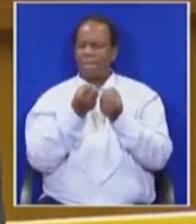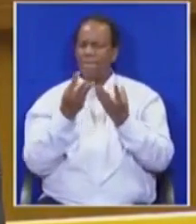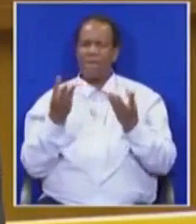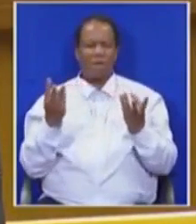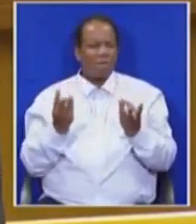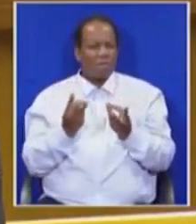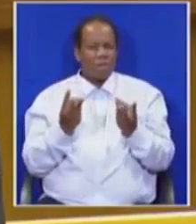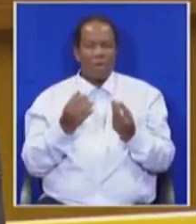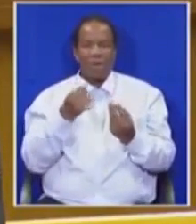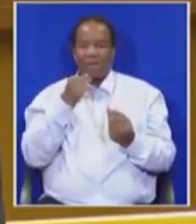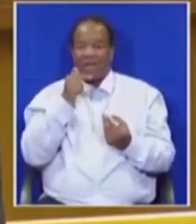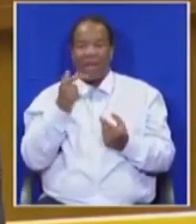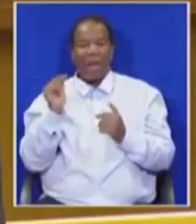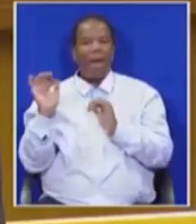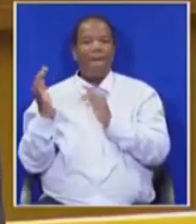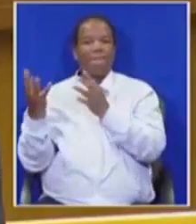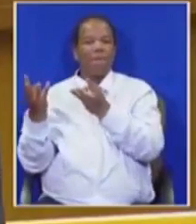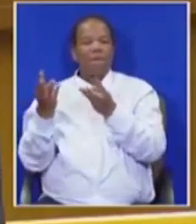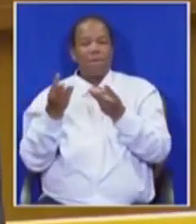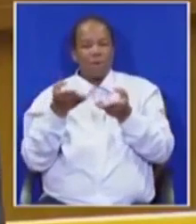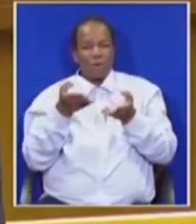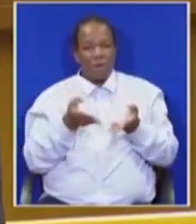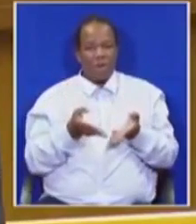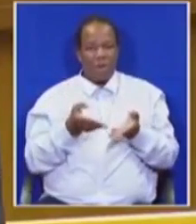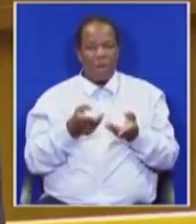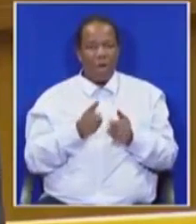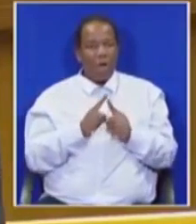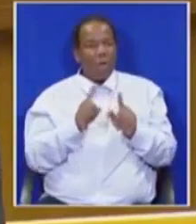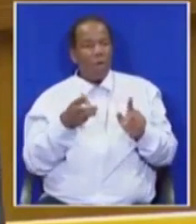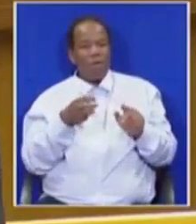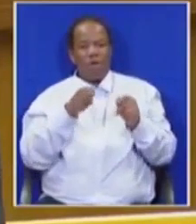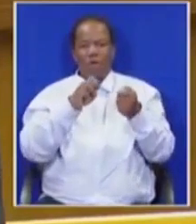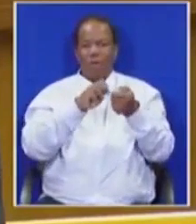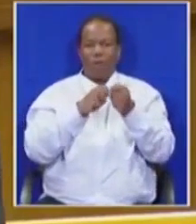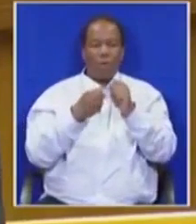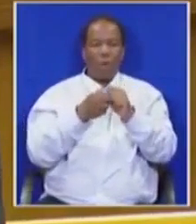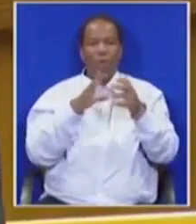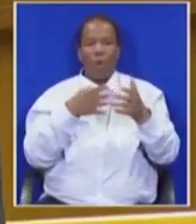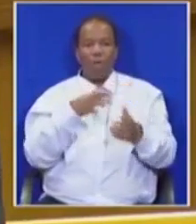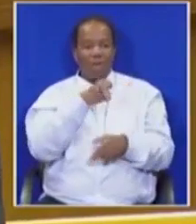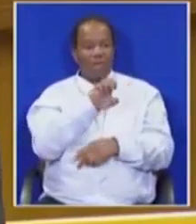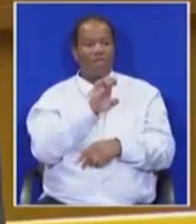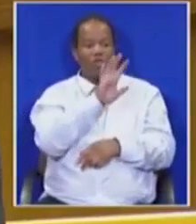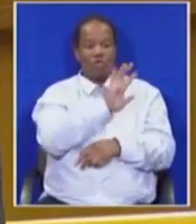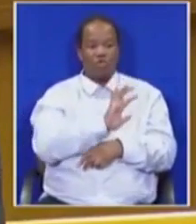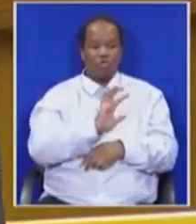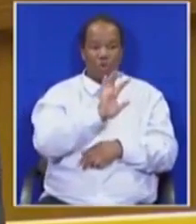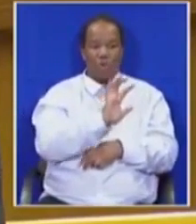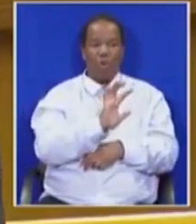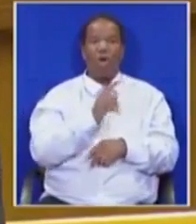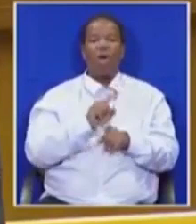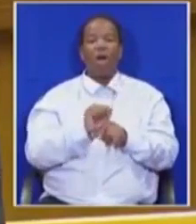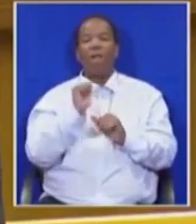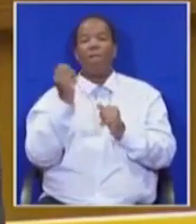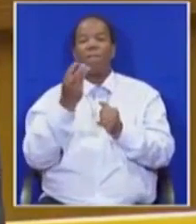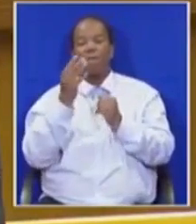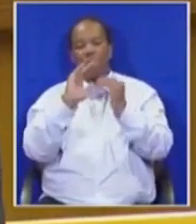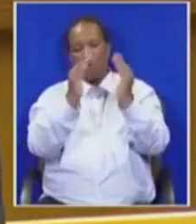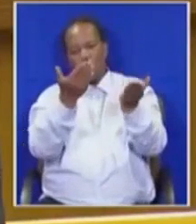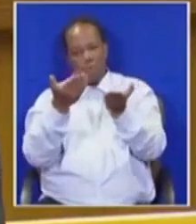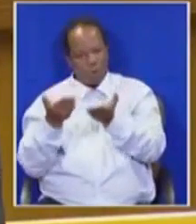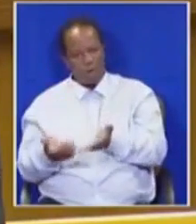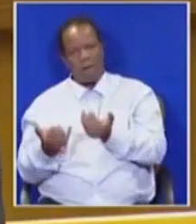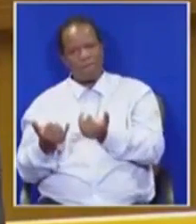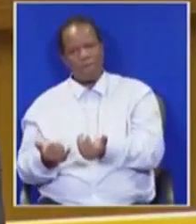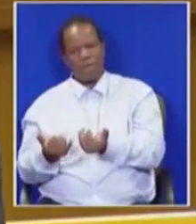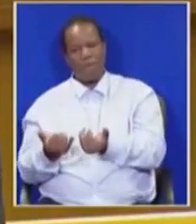who came here, they were running away from their own problems in Europe and our people welcomed them here in South Africa.